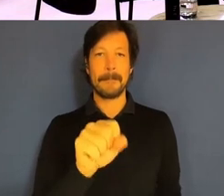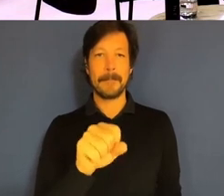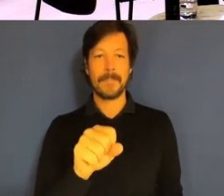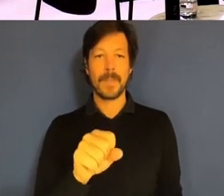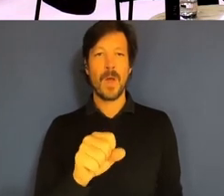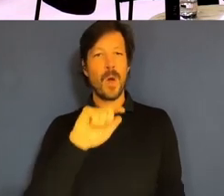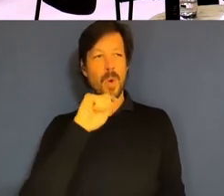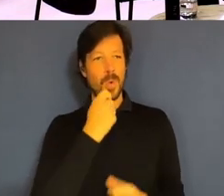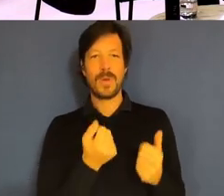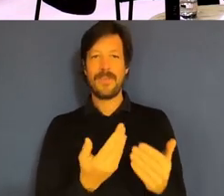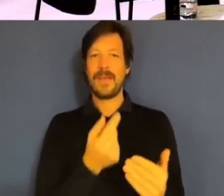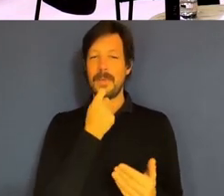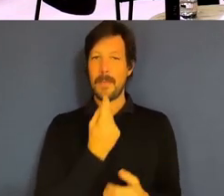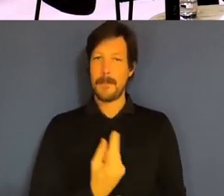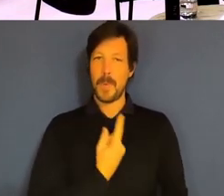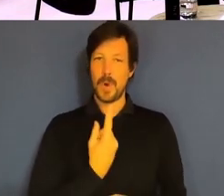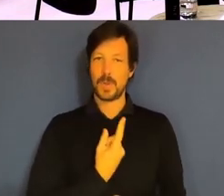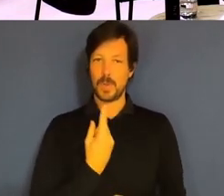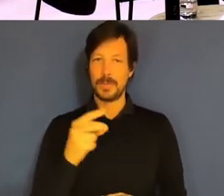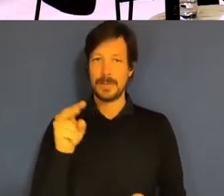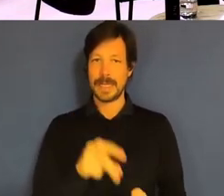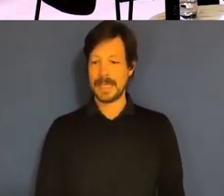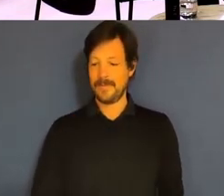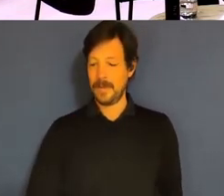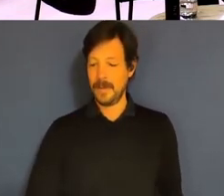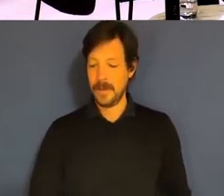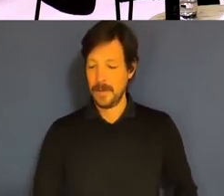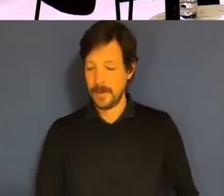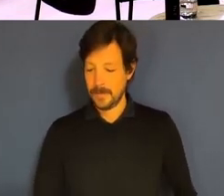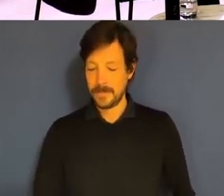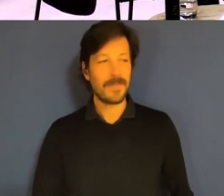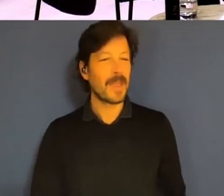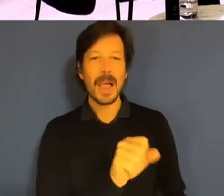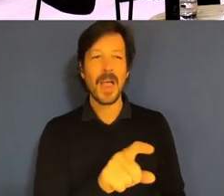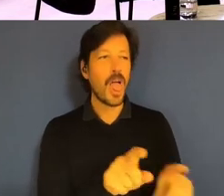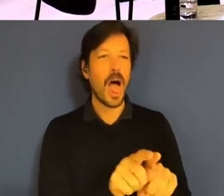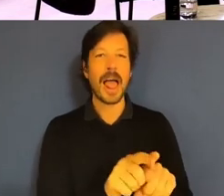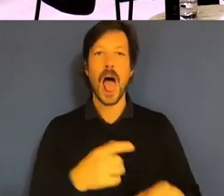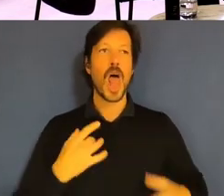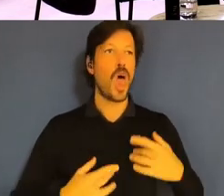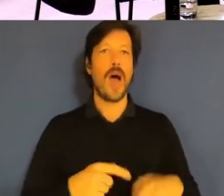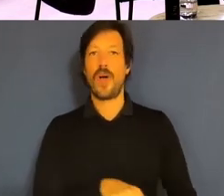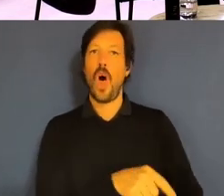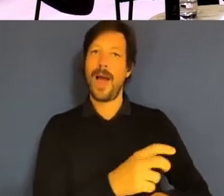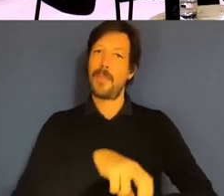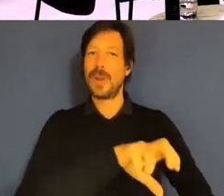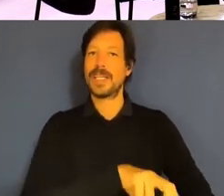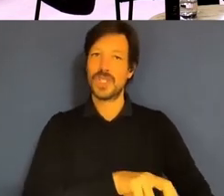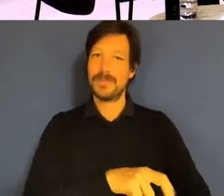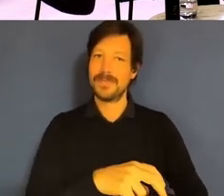perspective. I really agree, Peter, with your point about lifelong apprenticeship. I'm still doing my apprenticeship in the APS